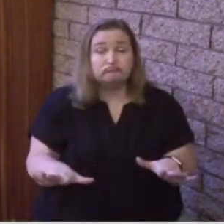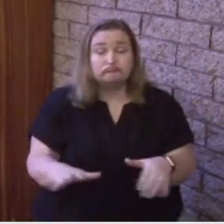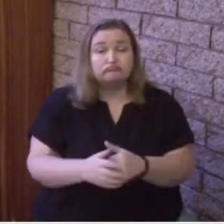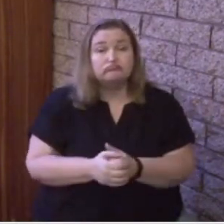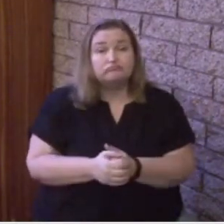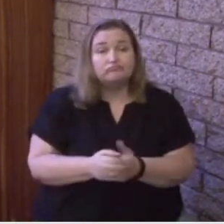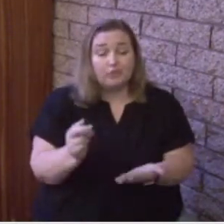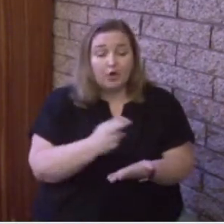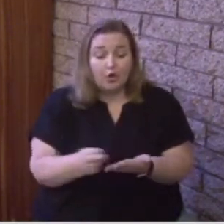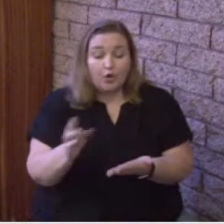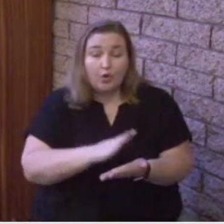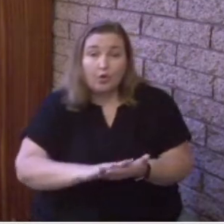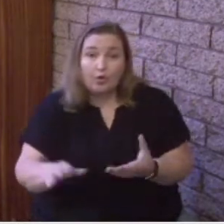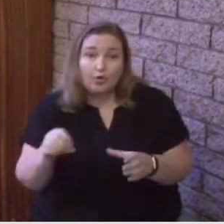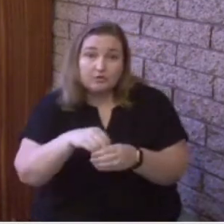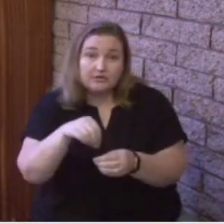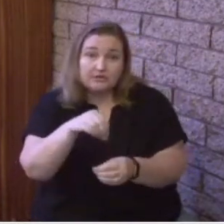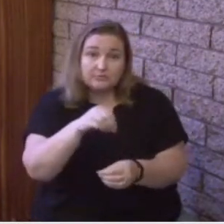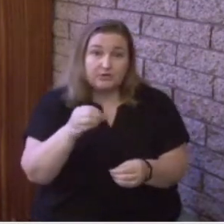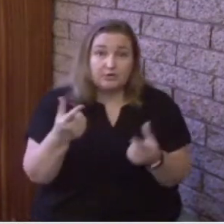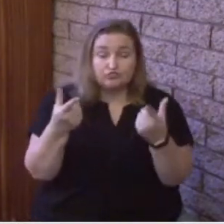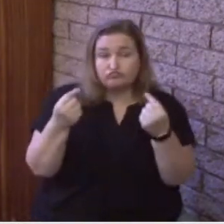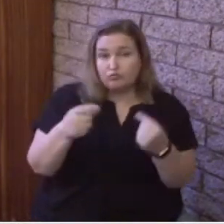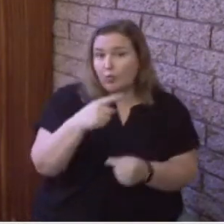Holy Spirit is going to do one thing.